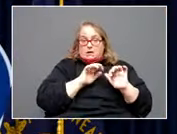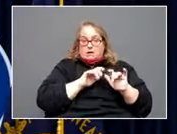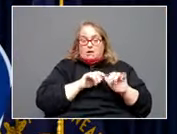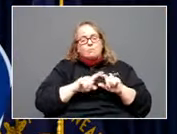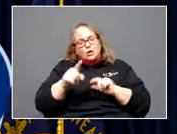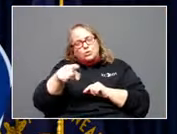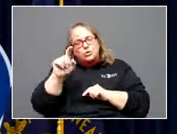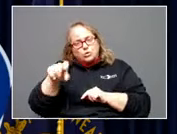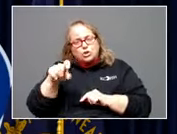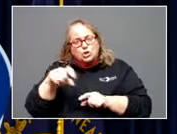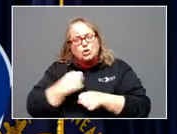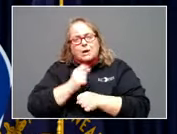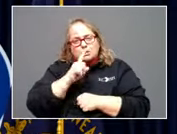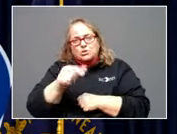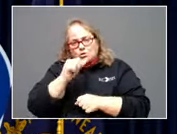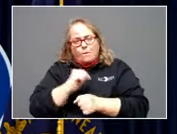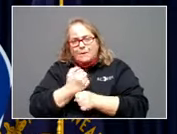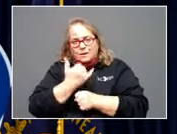of them after the holidays.